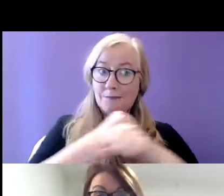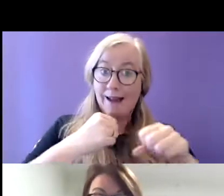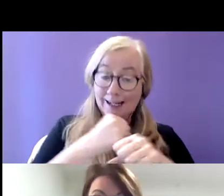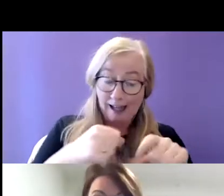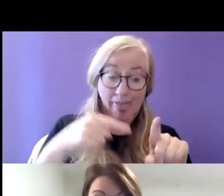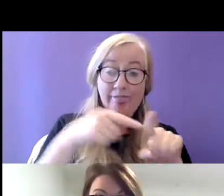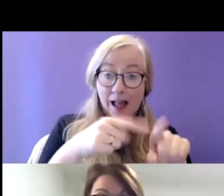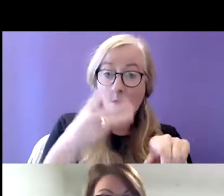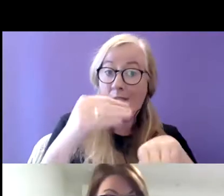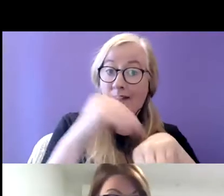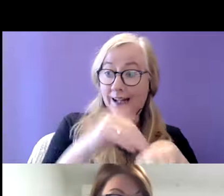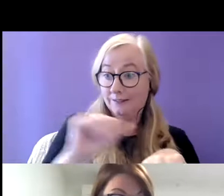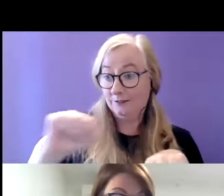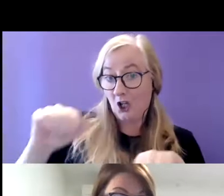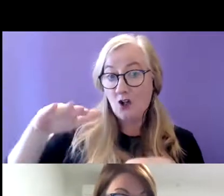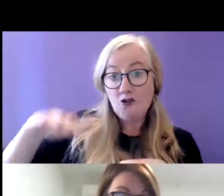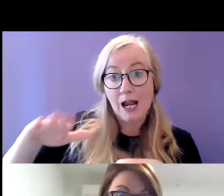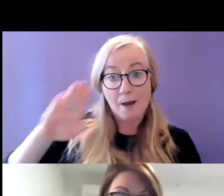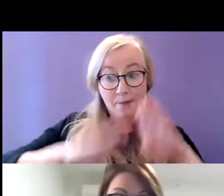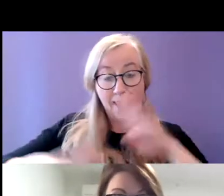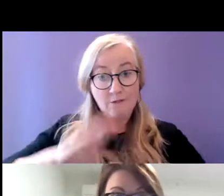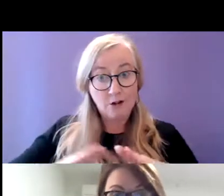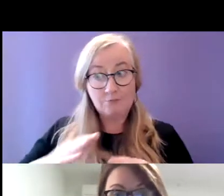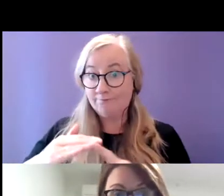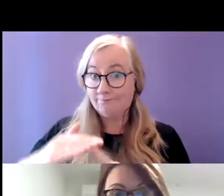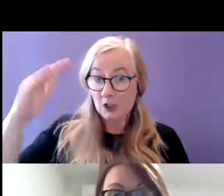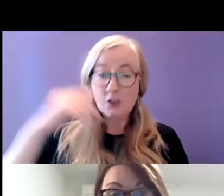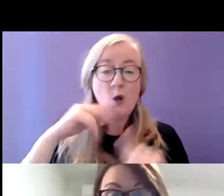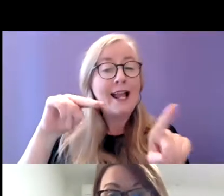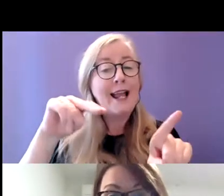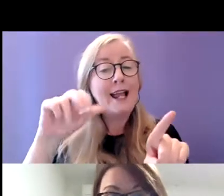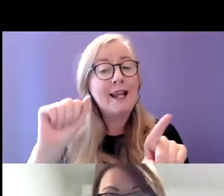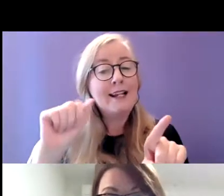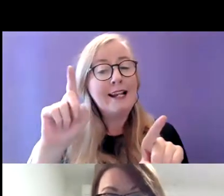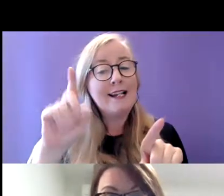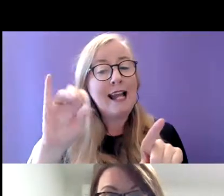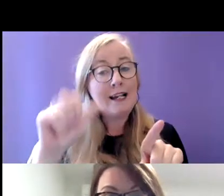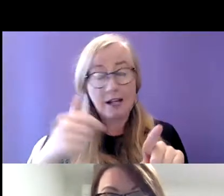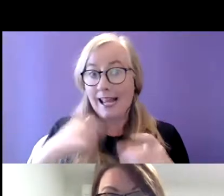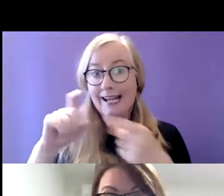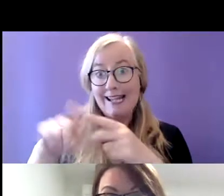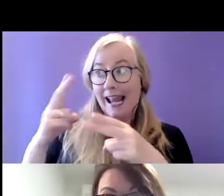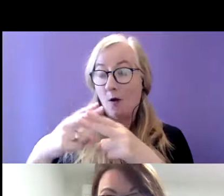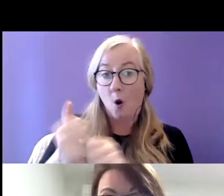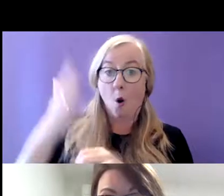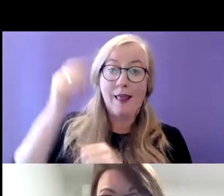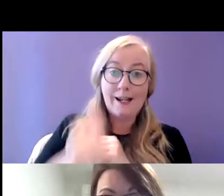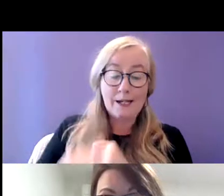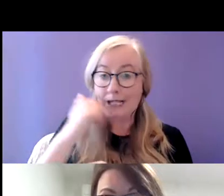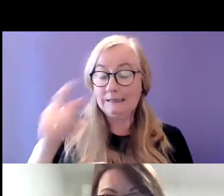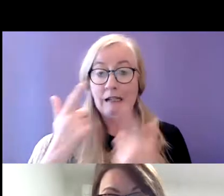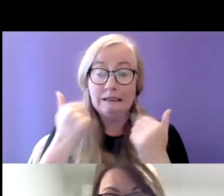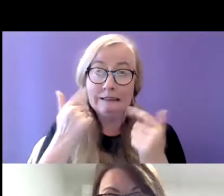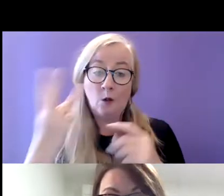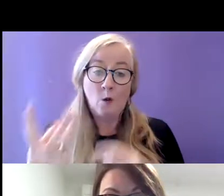on child's behaviour and progression. So Nadia talks about, I was staying out the whole day because he is crying to go home.